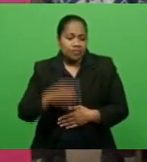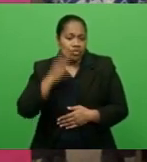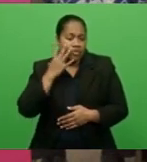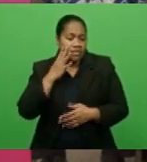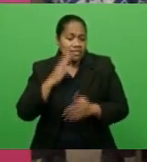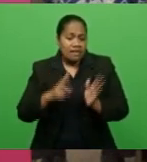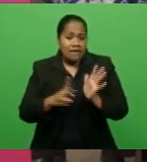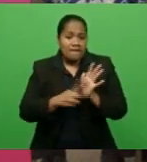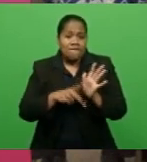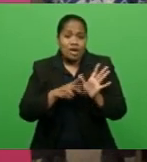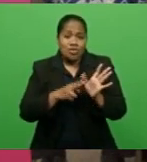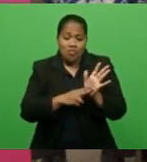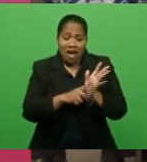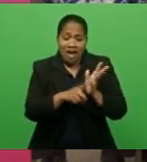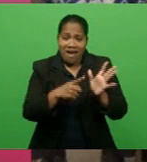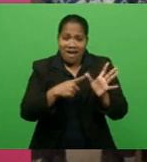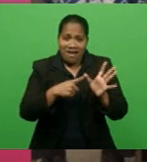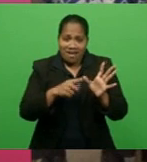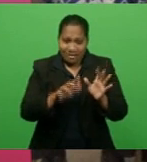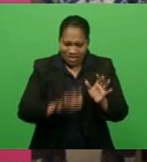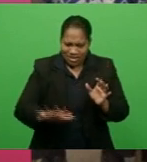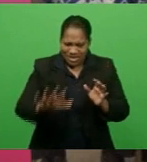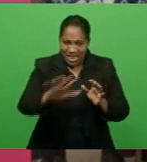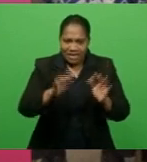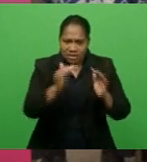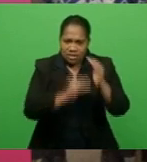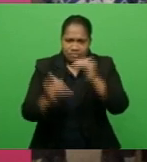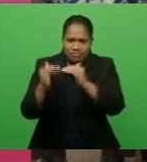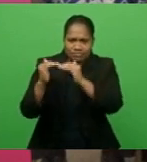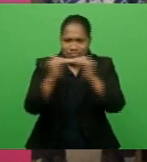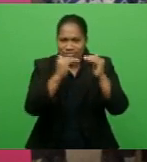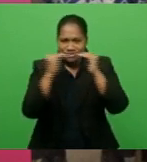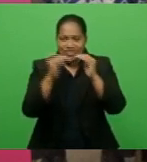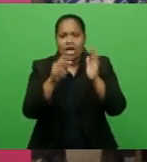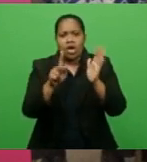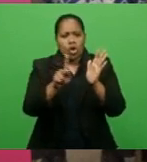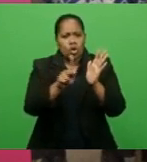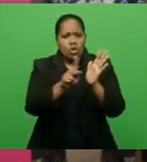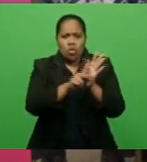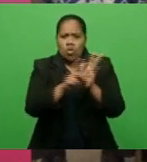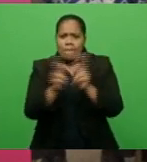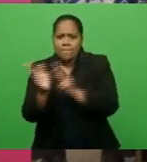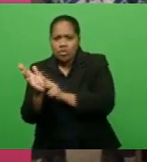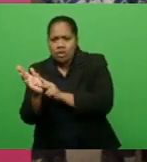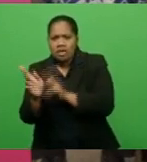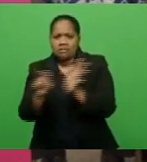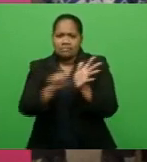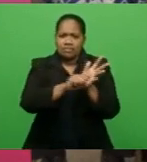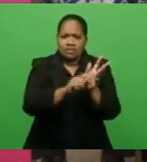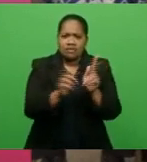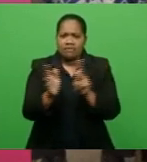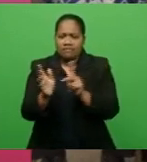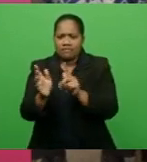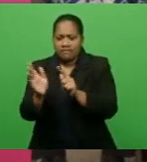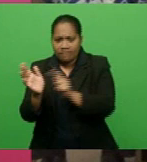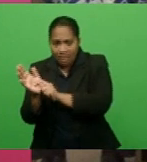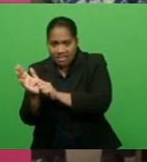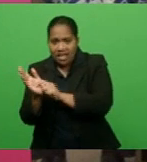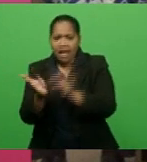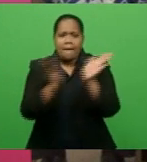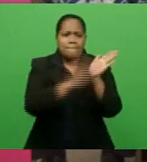equally represented Kumbuna and Novata and